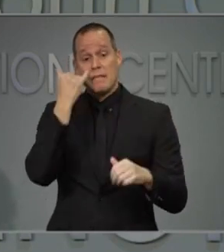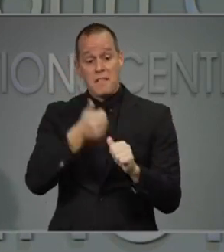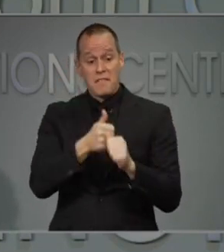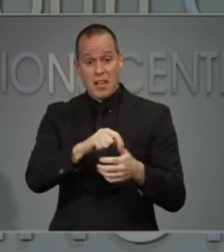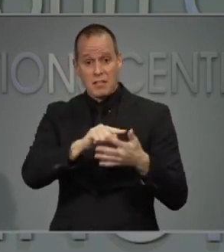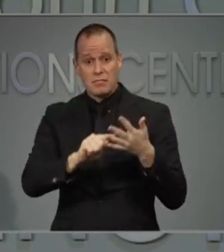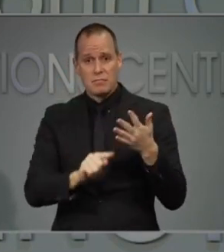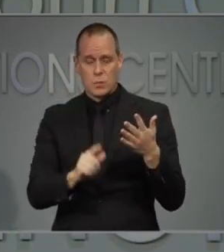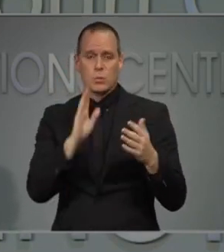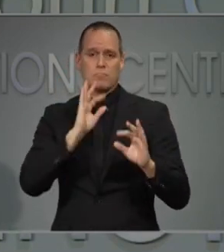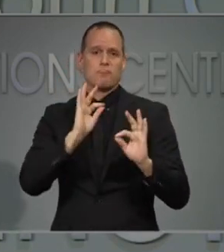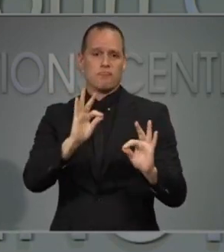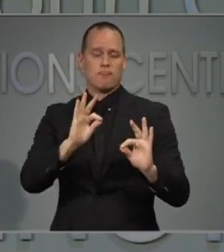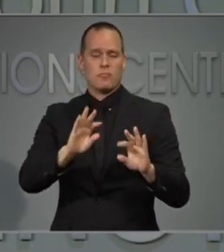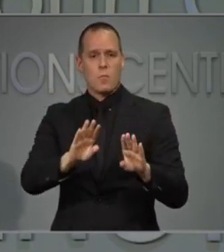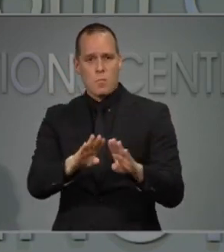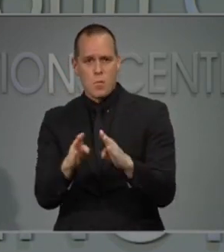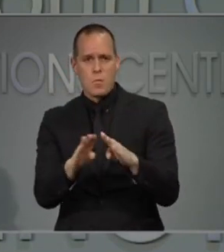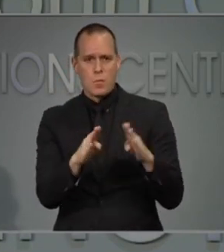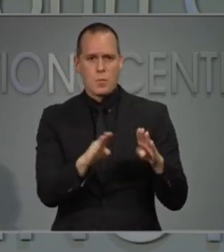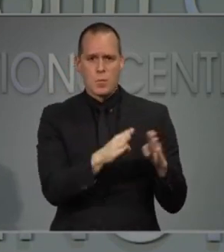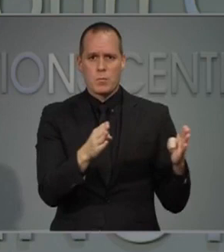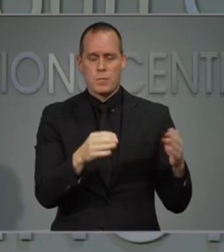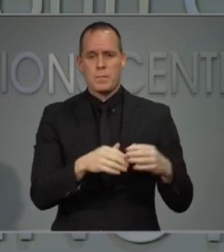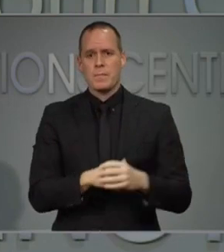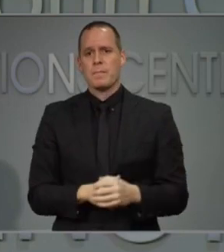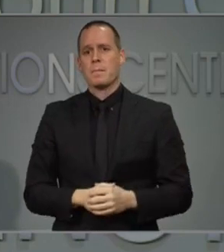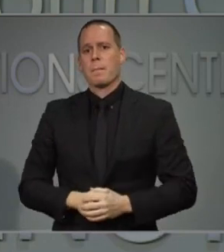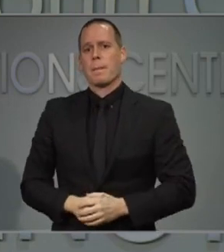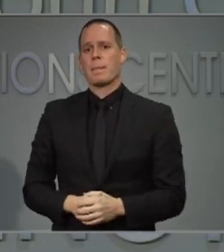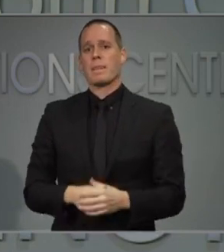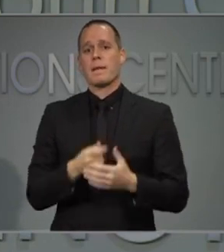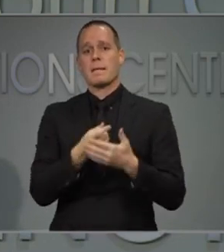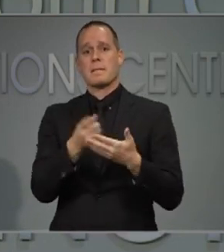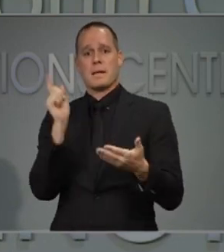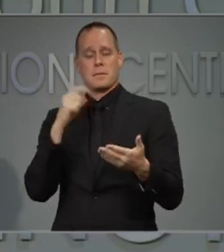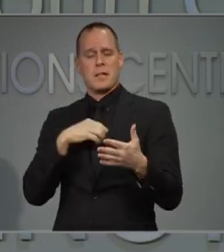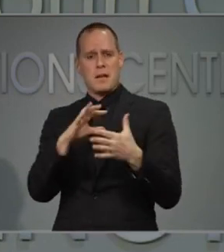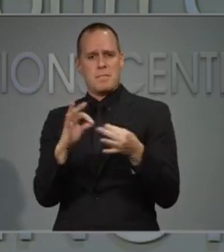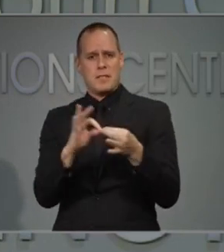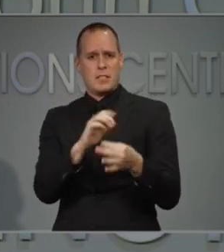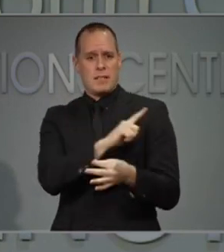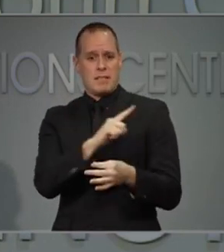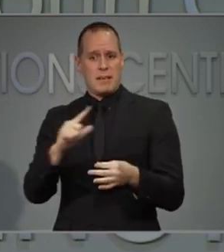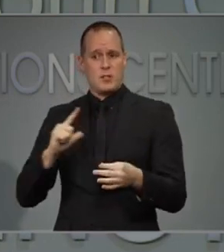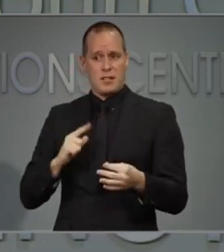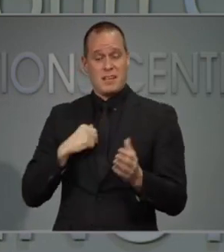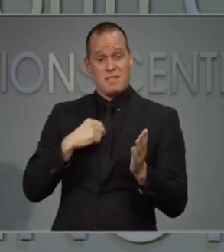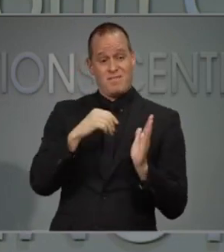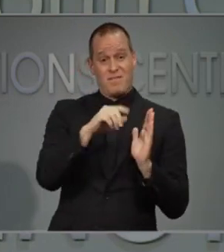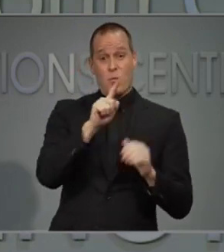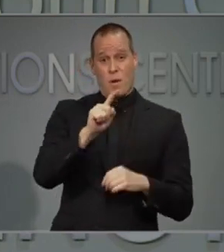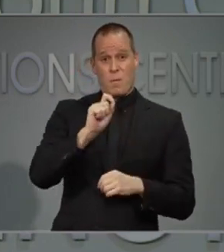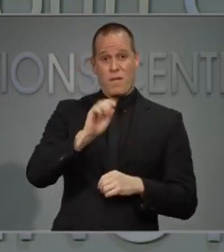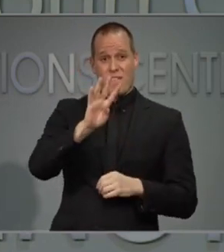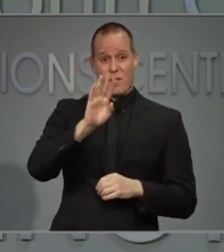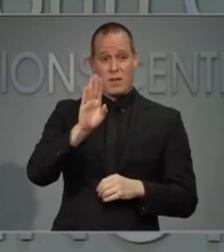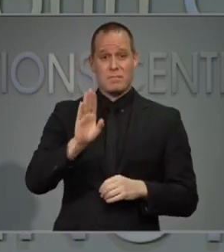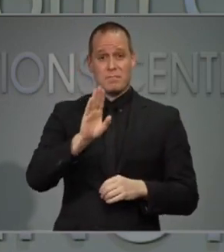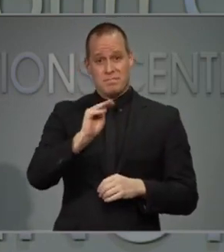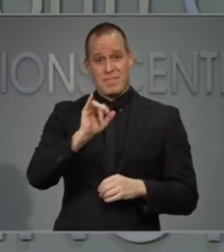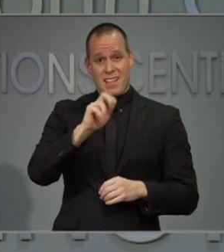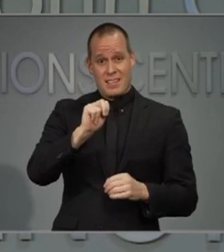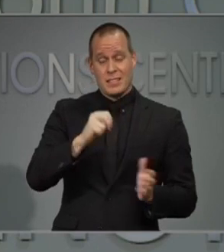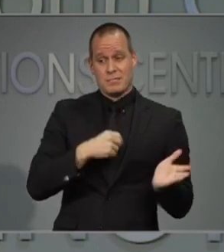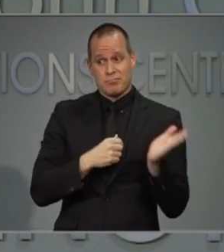Last week, I told you about the budget proposal that we made to the legislature. Today, the session starts and they'll